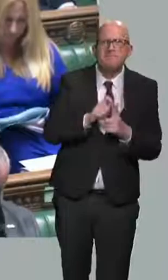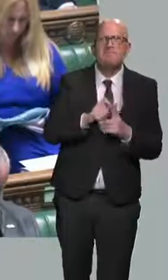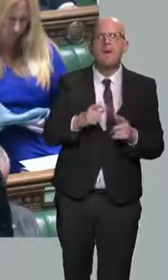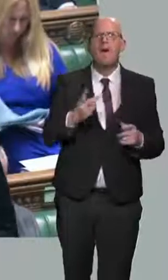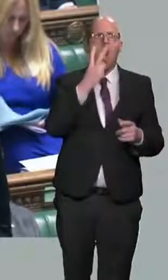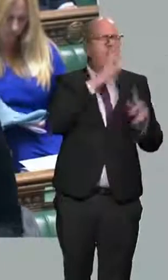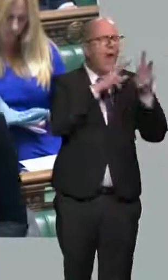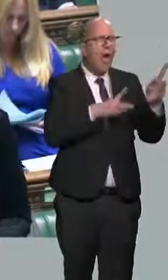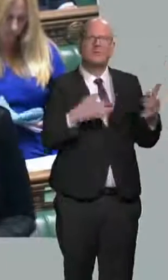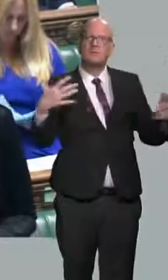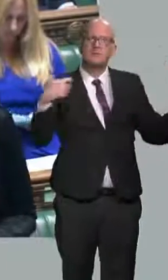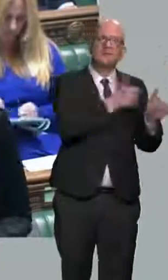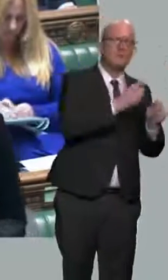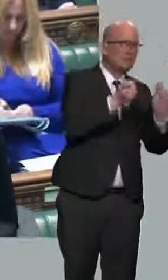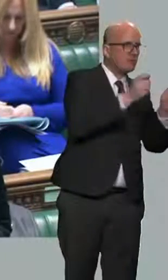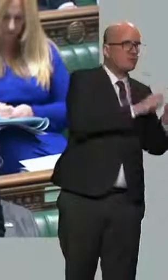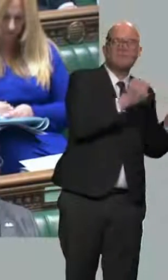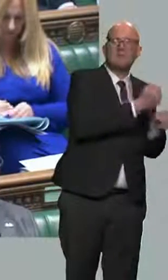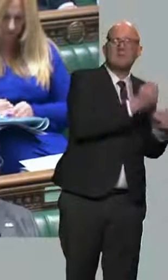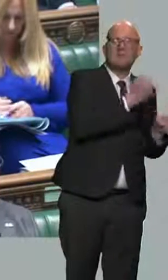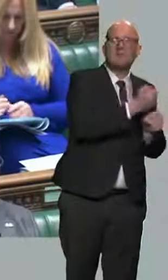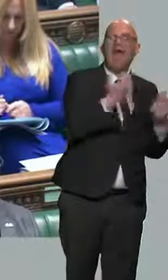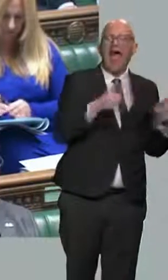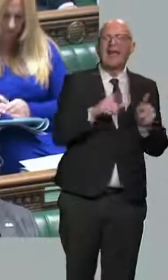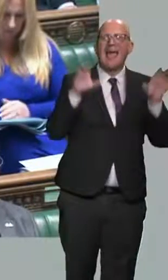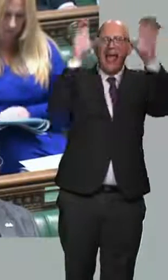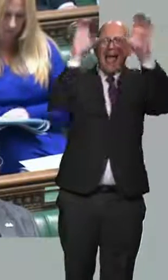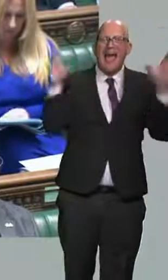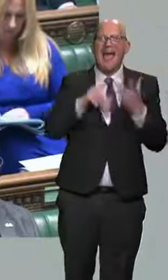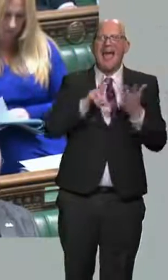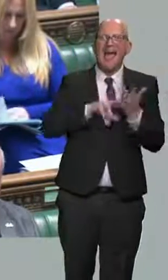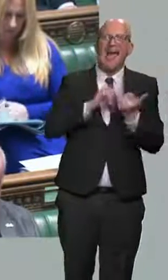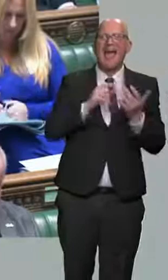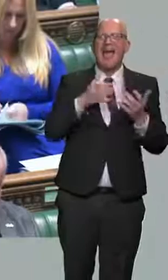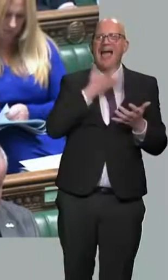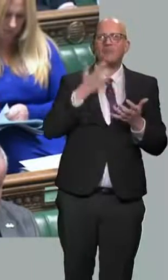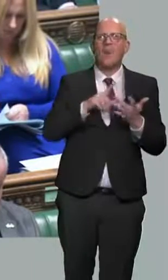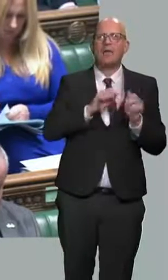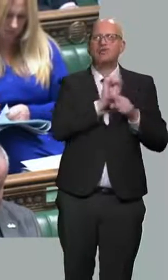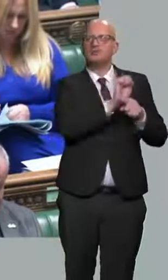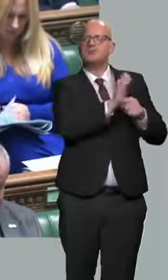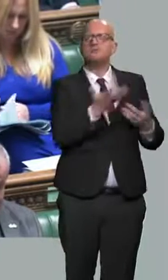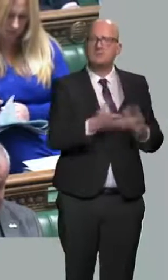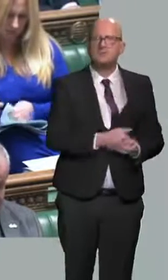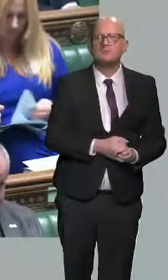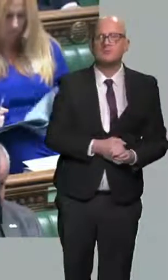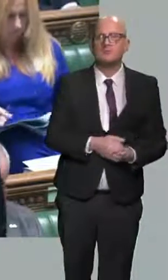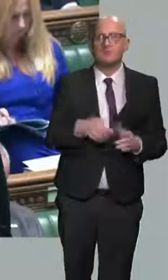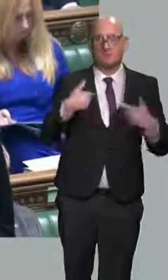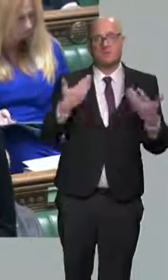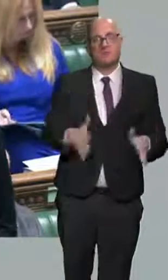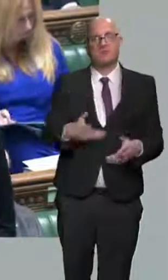I was glad to see his announcement on home energy efficiency and repairs, because this is something we have called on for a very long time, Mr Speaker.